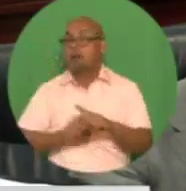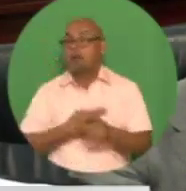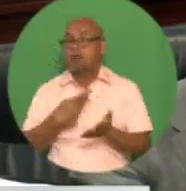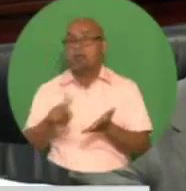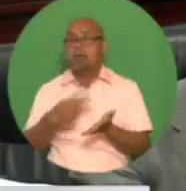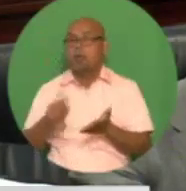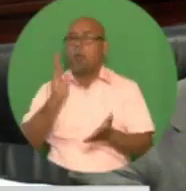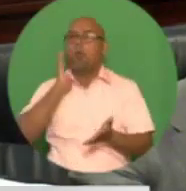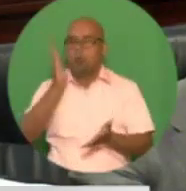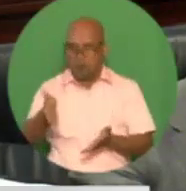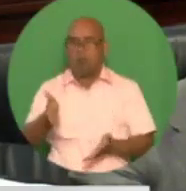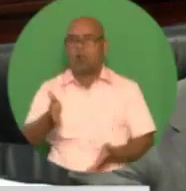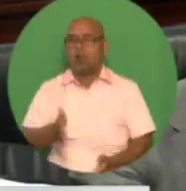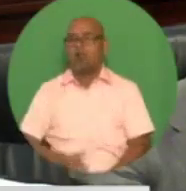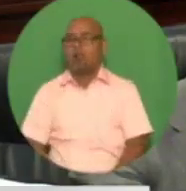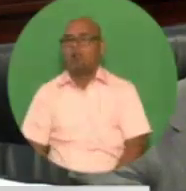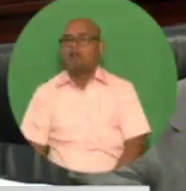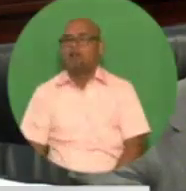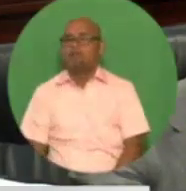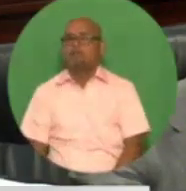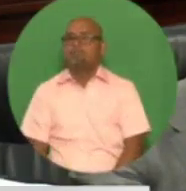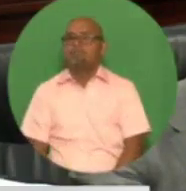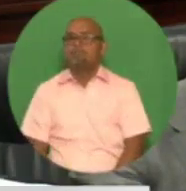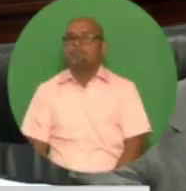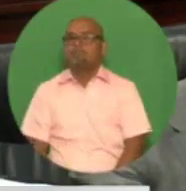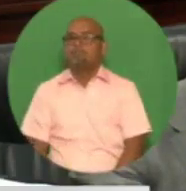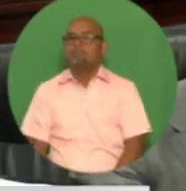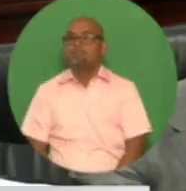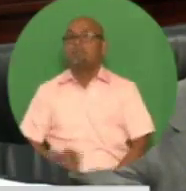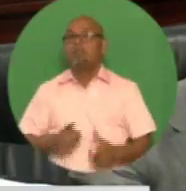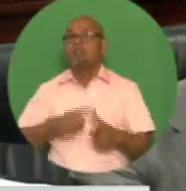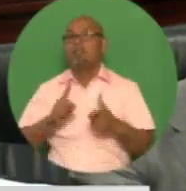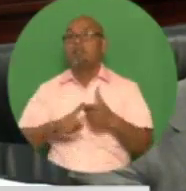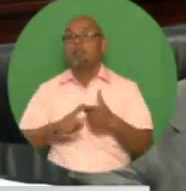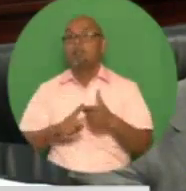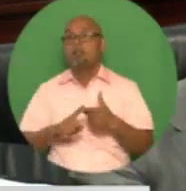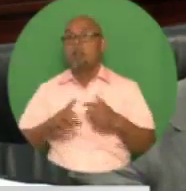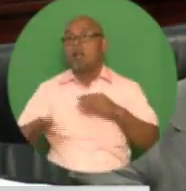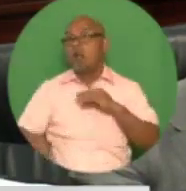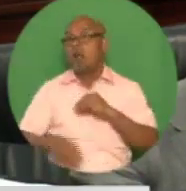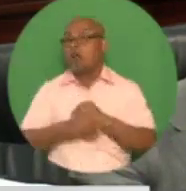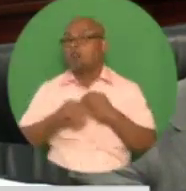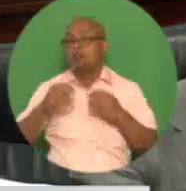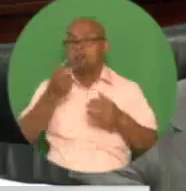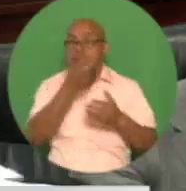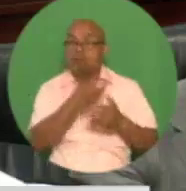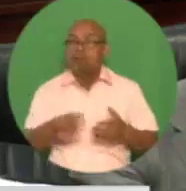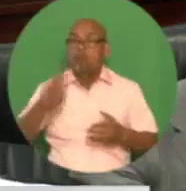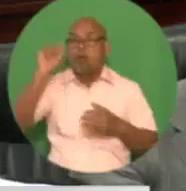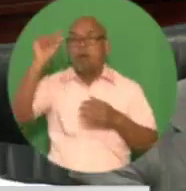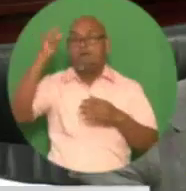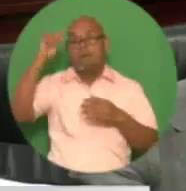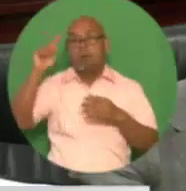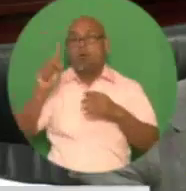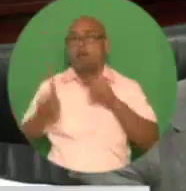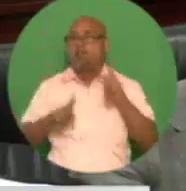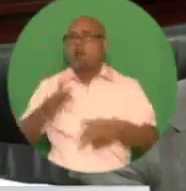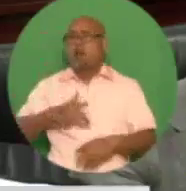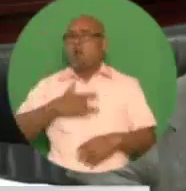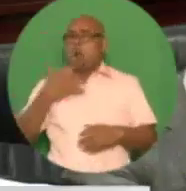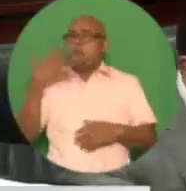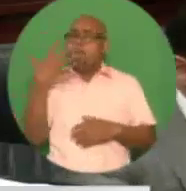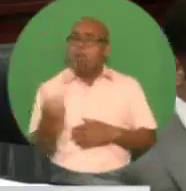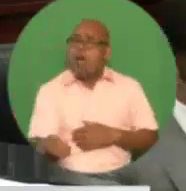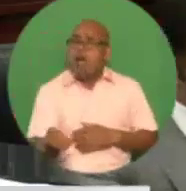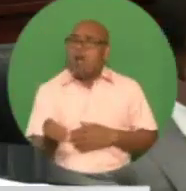Net of Operating Expenses, will be transferred to a redemption reserve fund for the purpose of redeeming the bonds at their maturities.